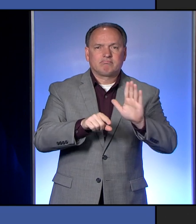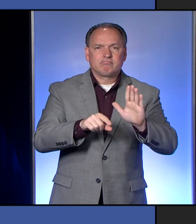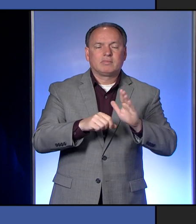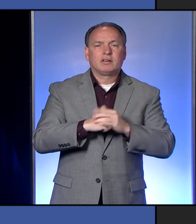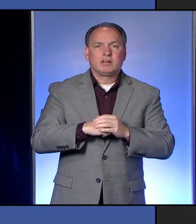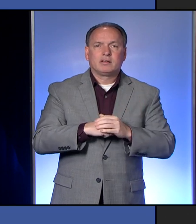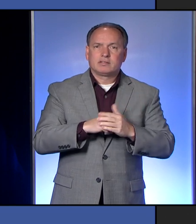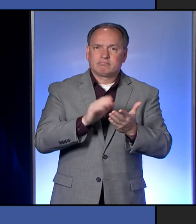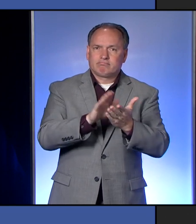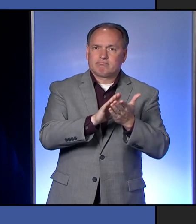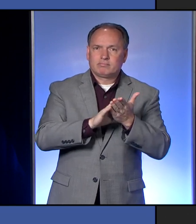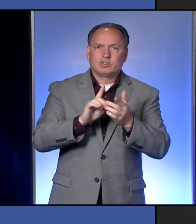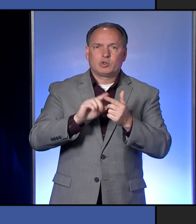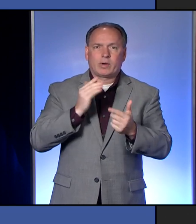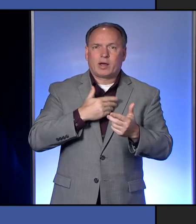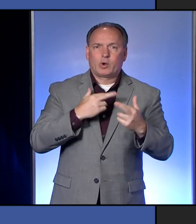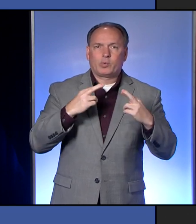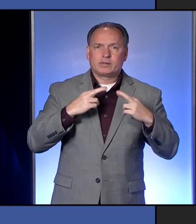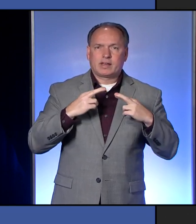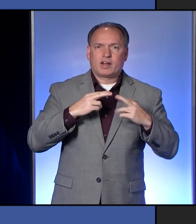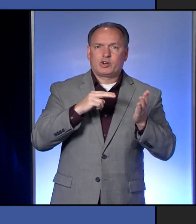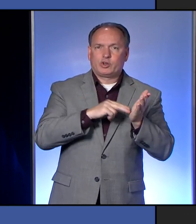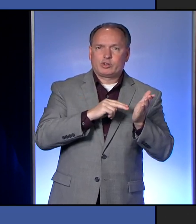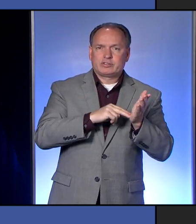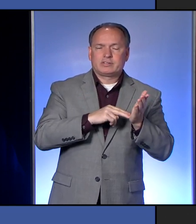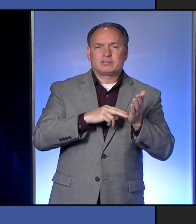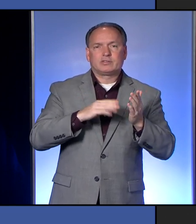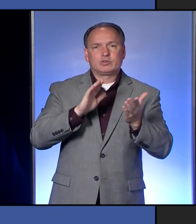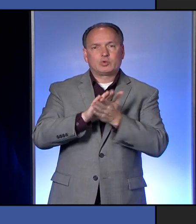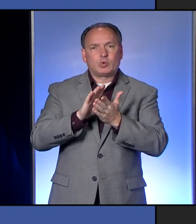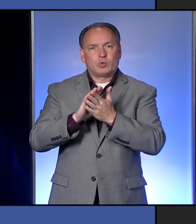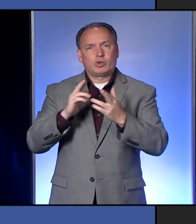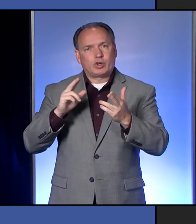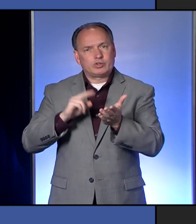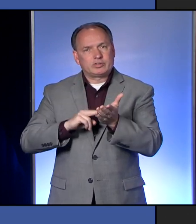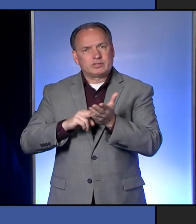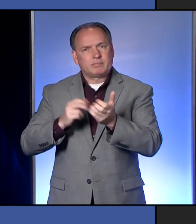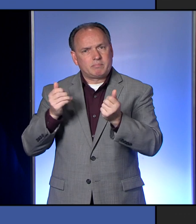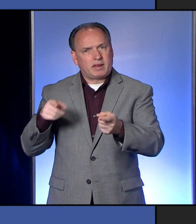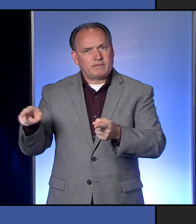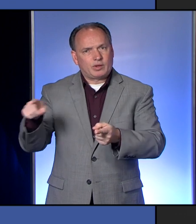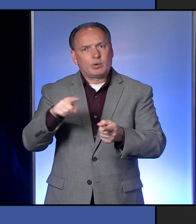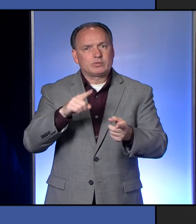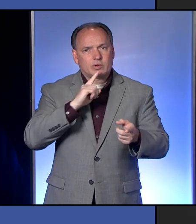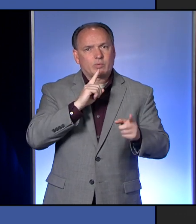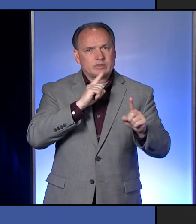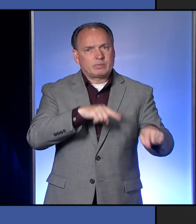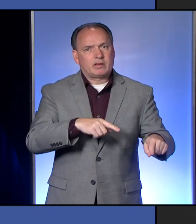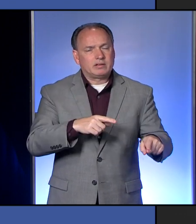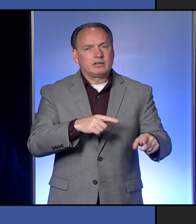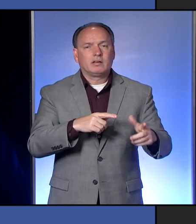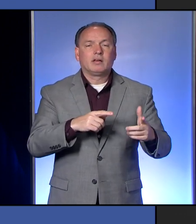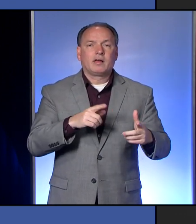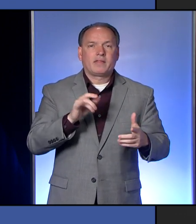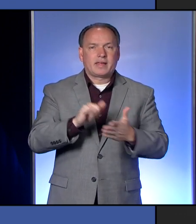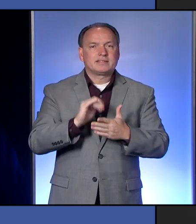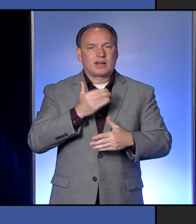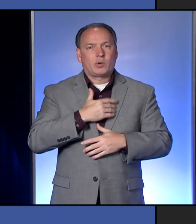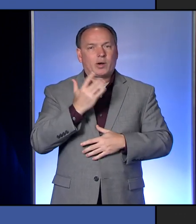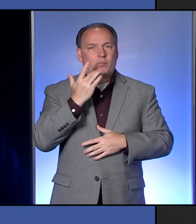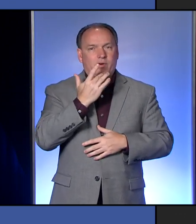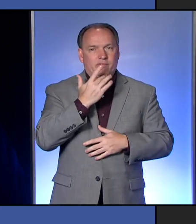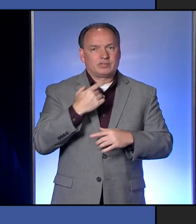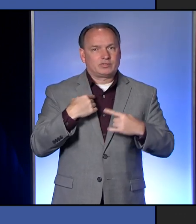Kudos to our retired nurses and our school nurses. A lot of them are responding. That is the preference for us.